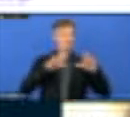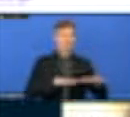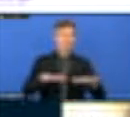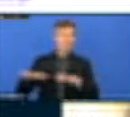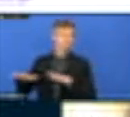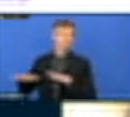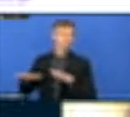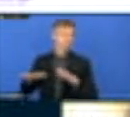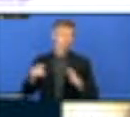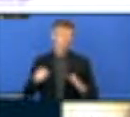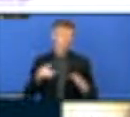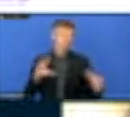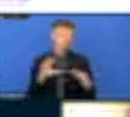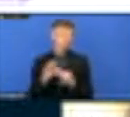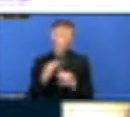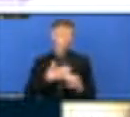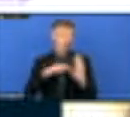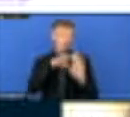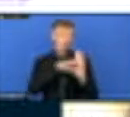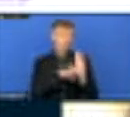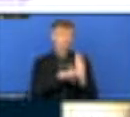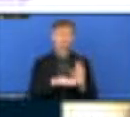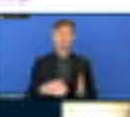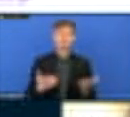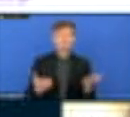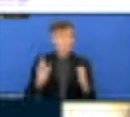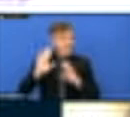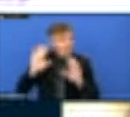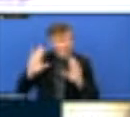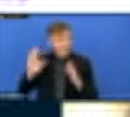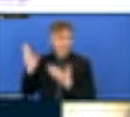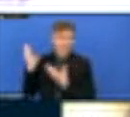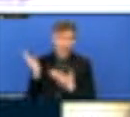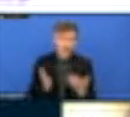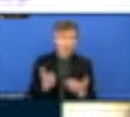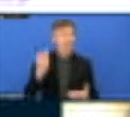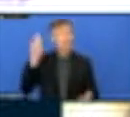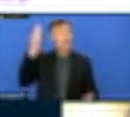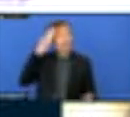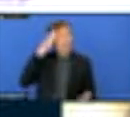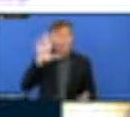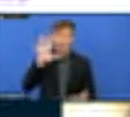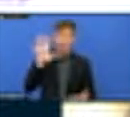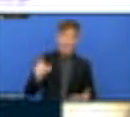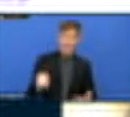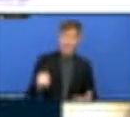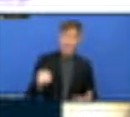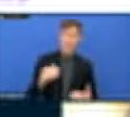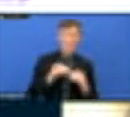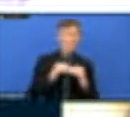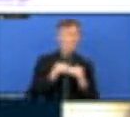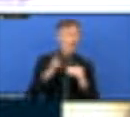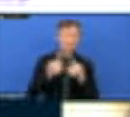now. We know that Africa has the fastest urban growth rate in the world. We also know that